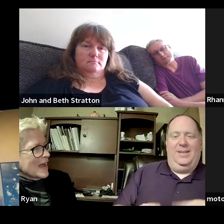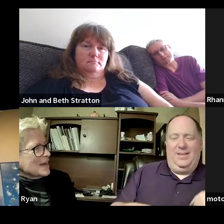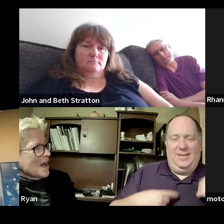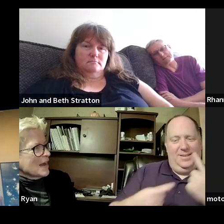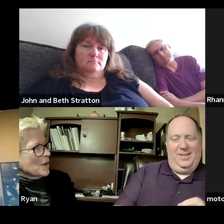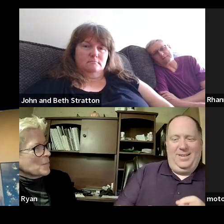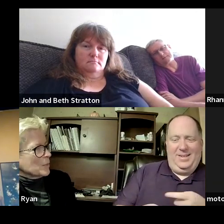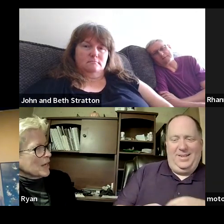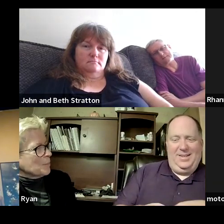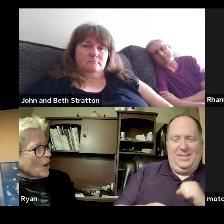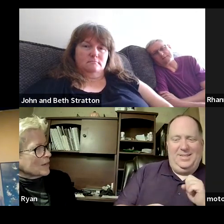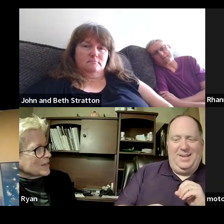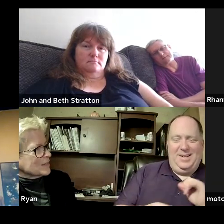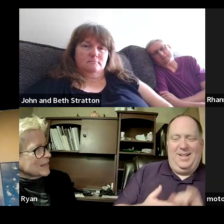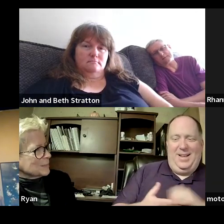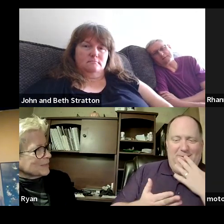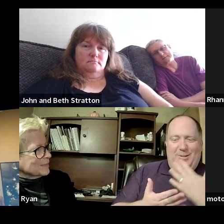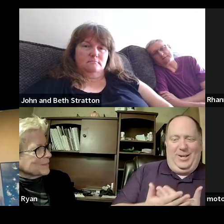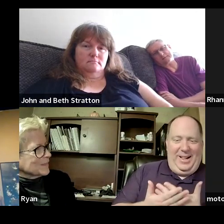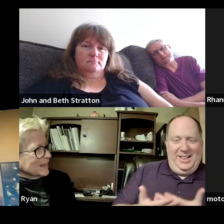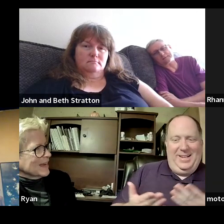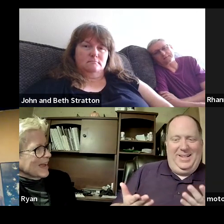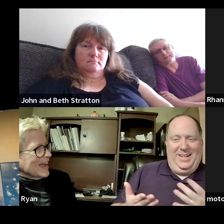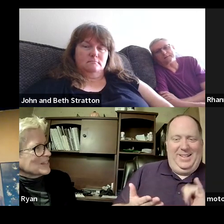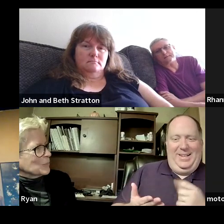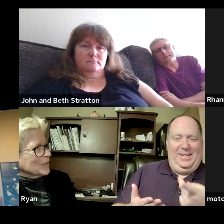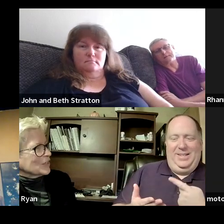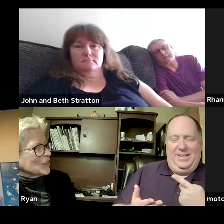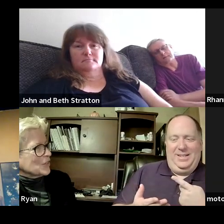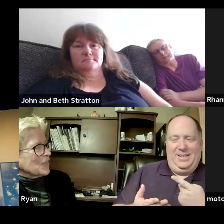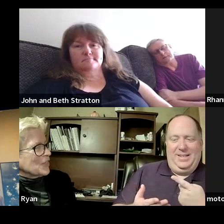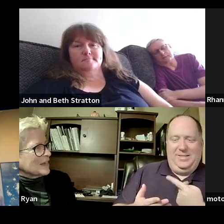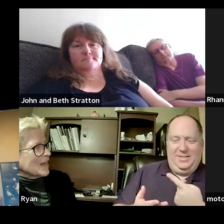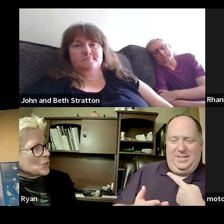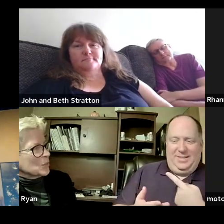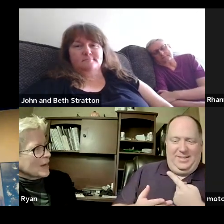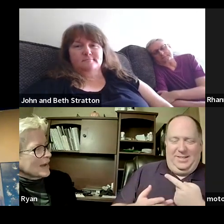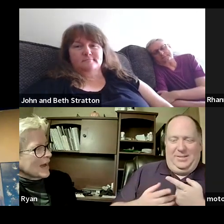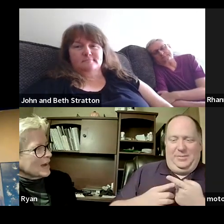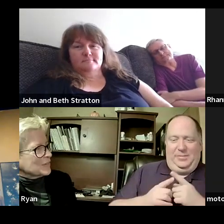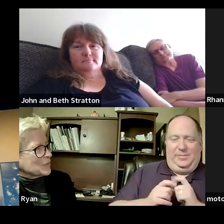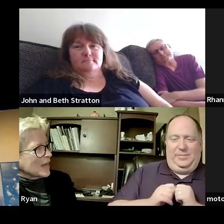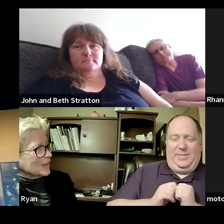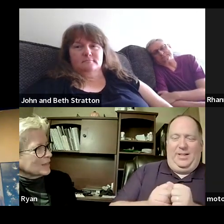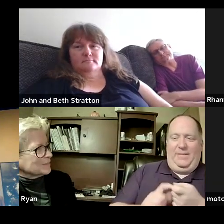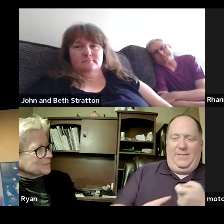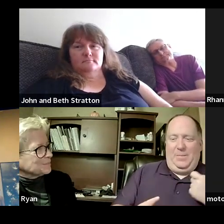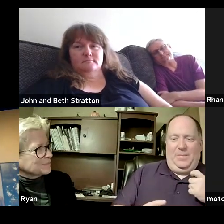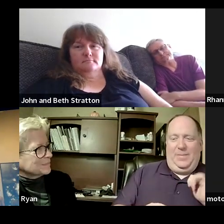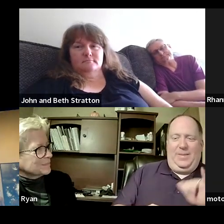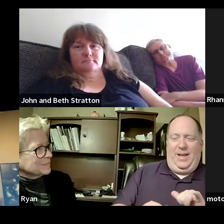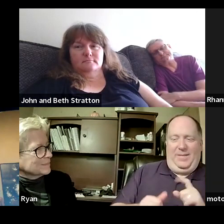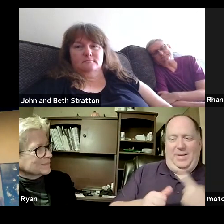and not a moment apart it seems it's a really good thing that you and i have together